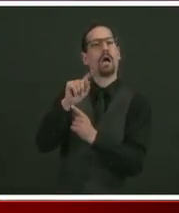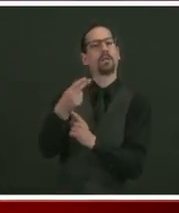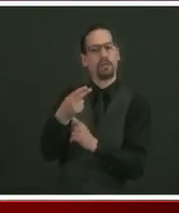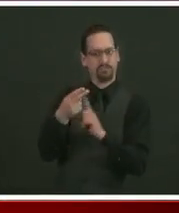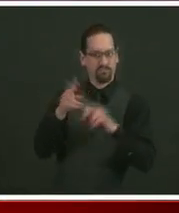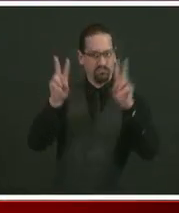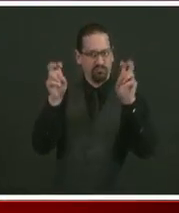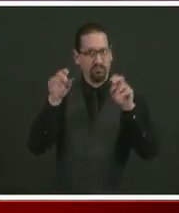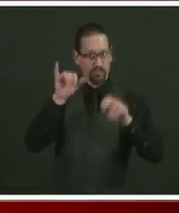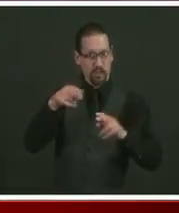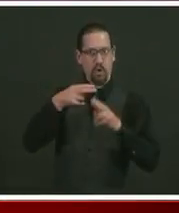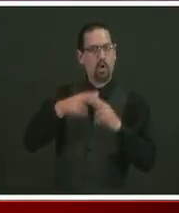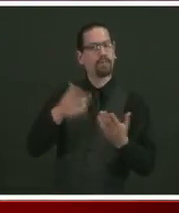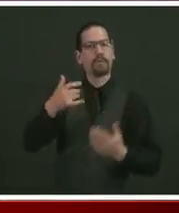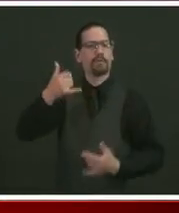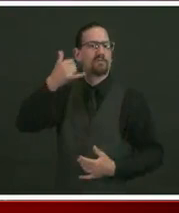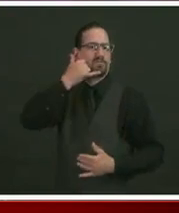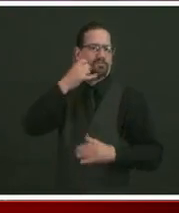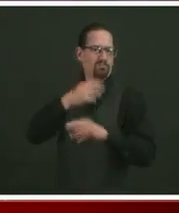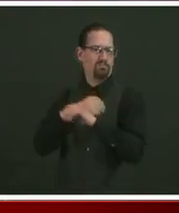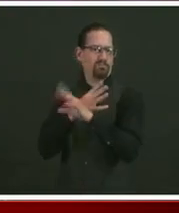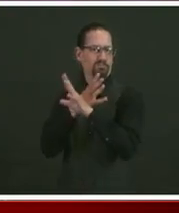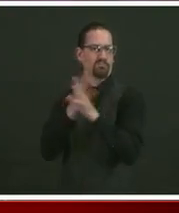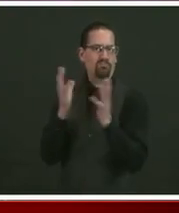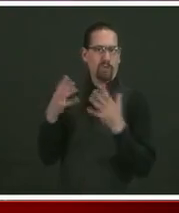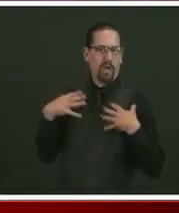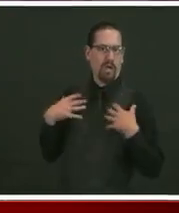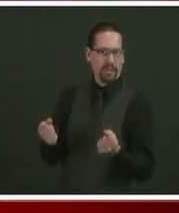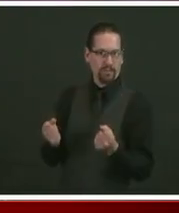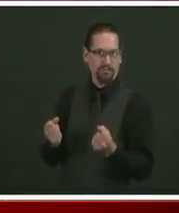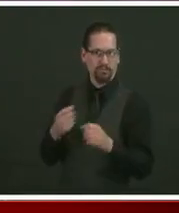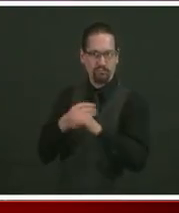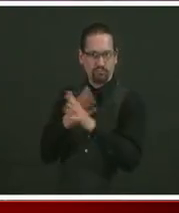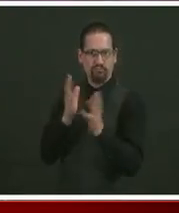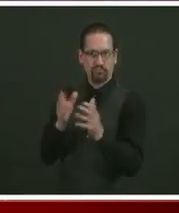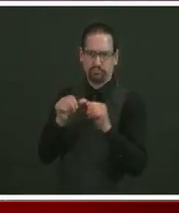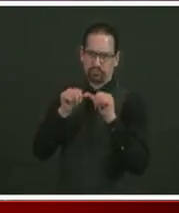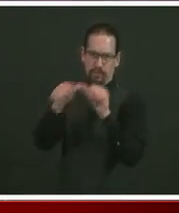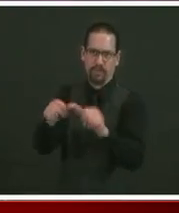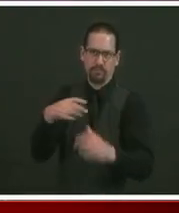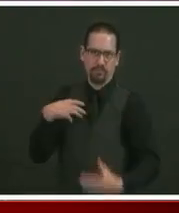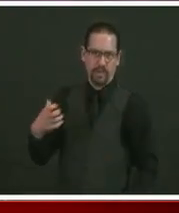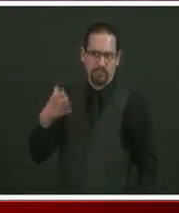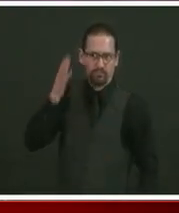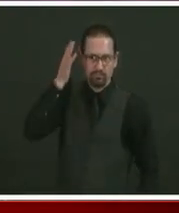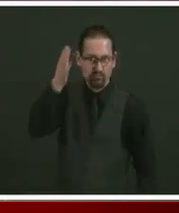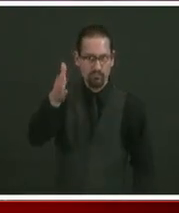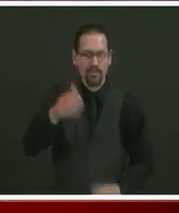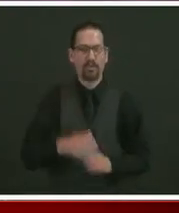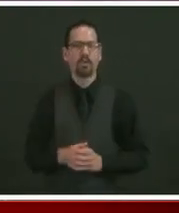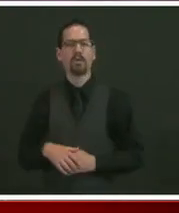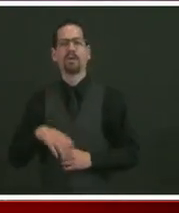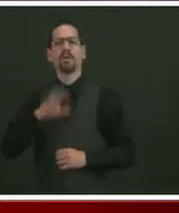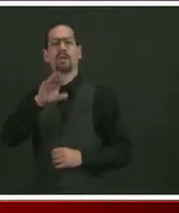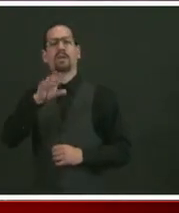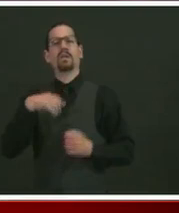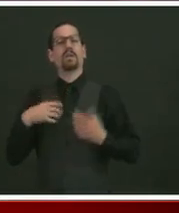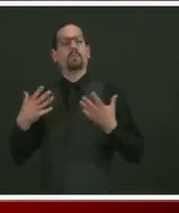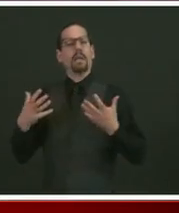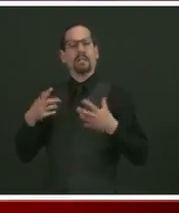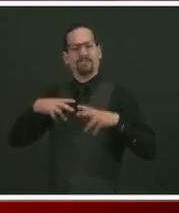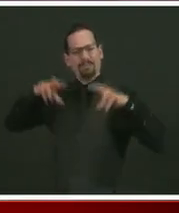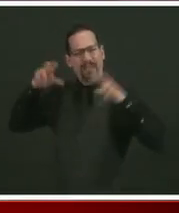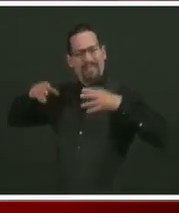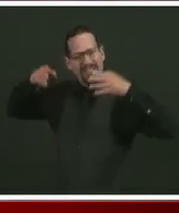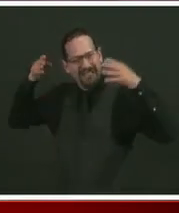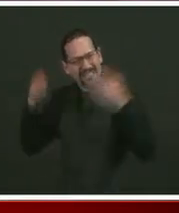In the coming days, I'll be back to share more about additional investments that we'll be making in our health equity zones. You've heard Dr. Alexander Scott